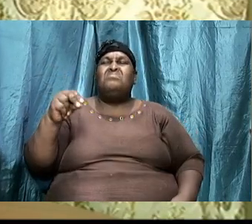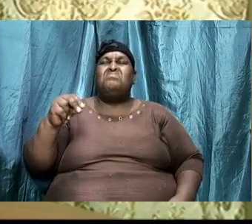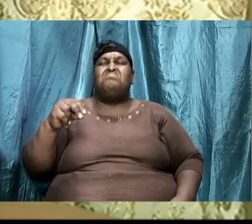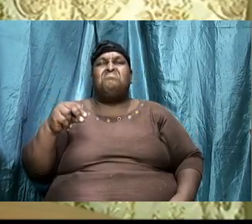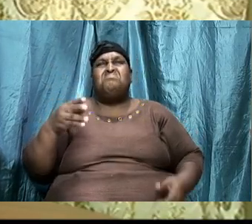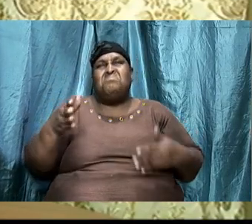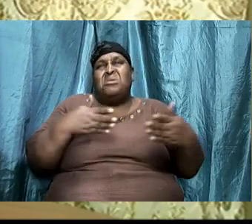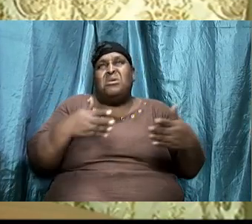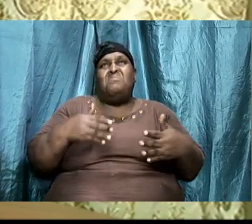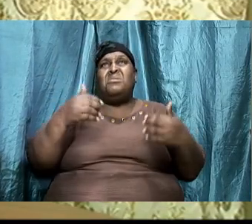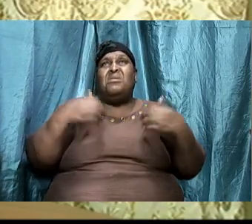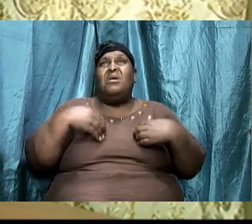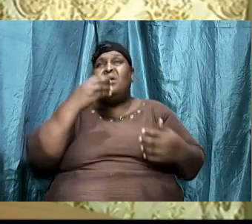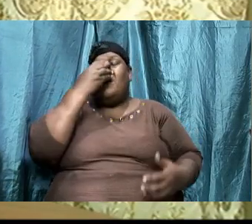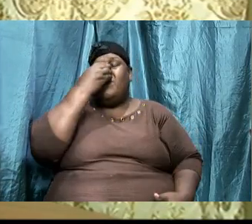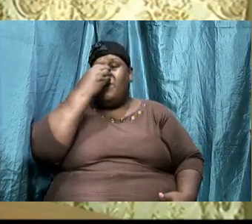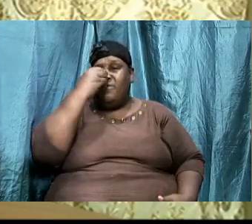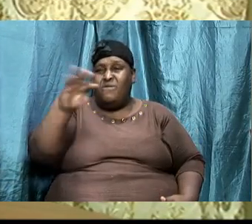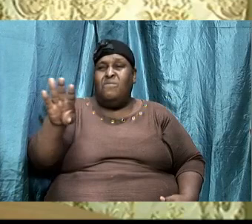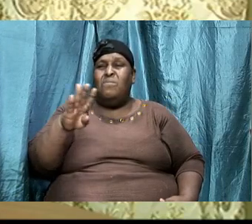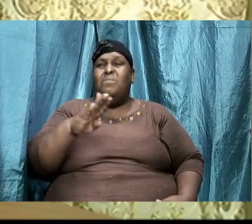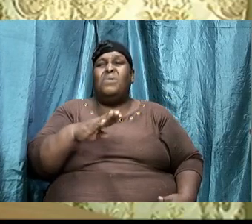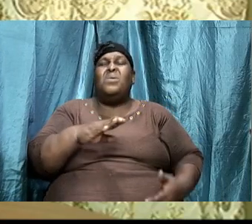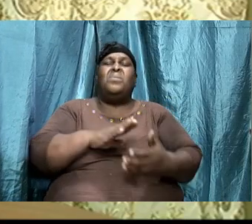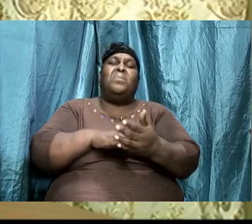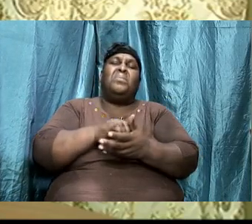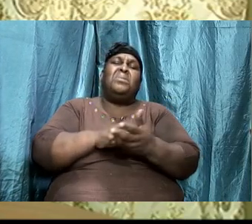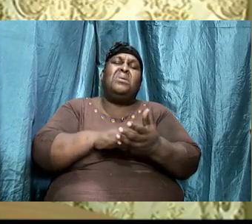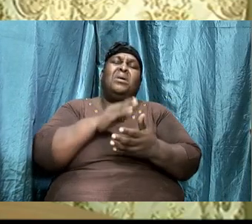then you get better and feel strong here strength is not saying